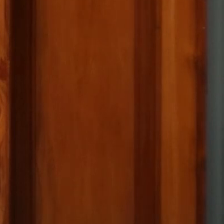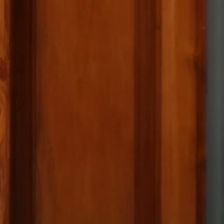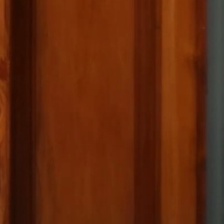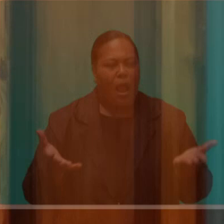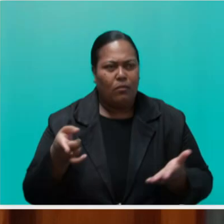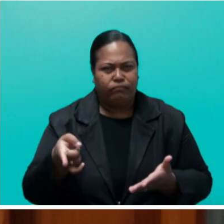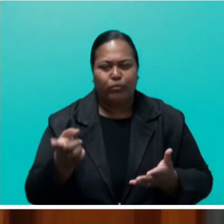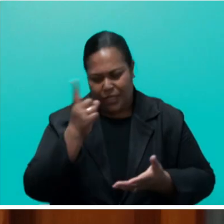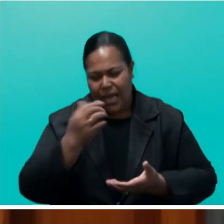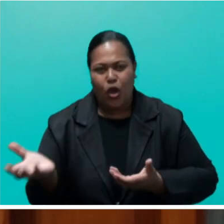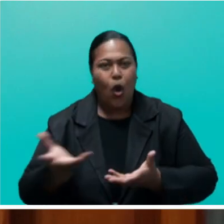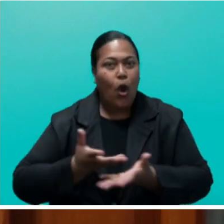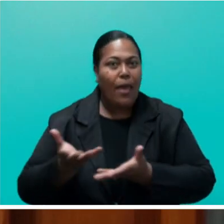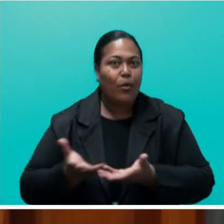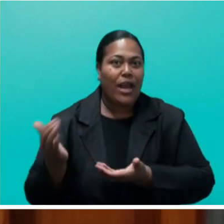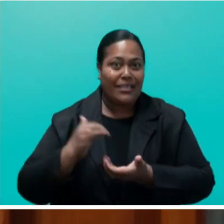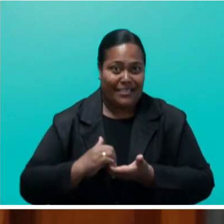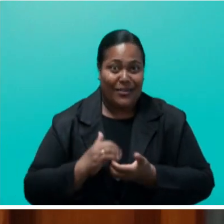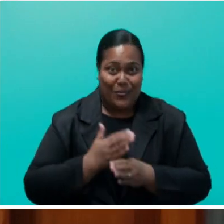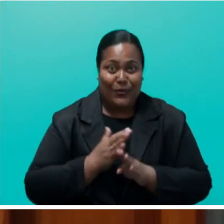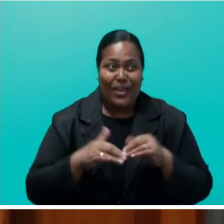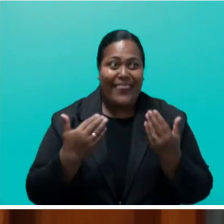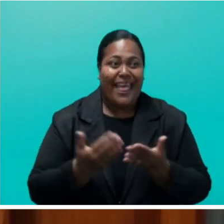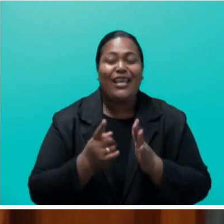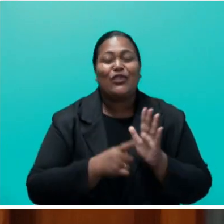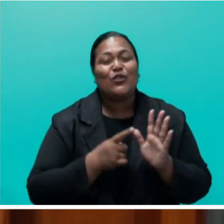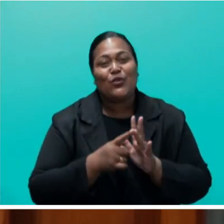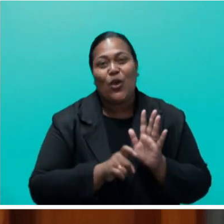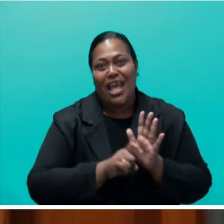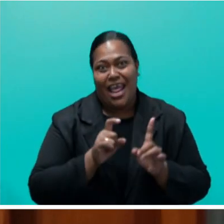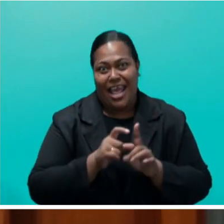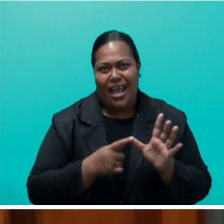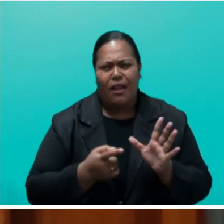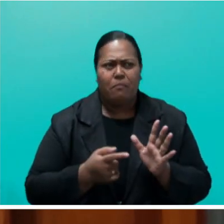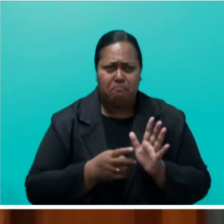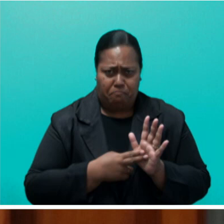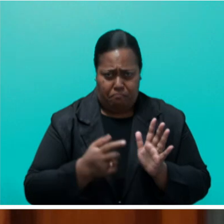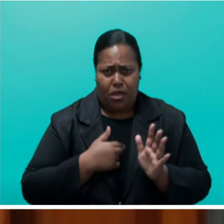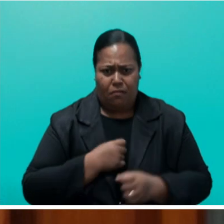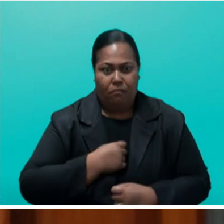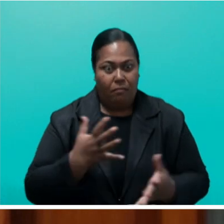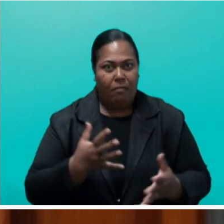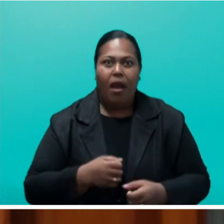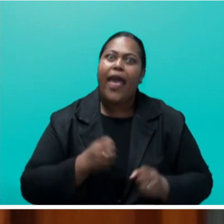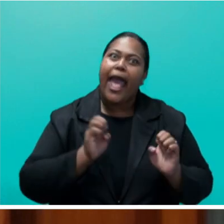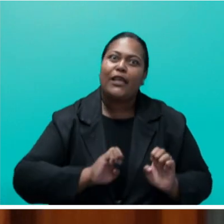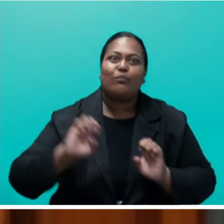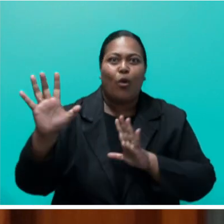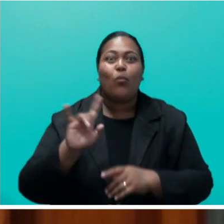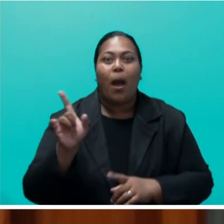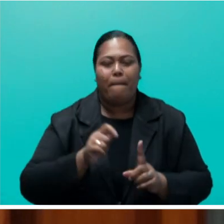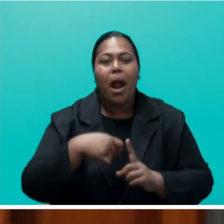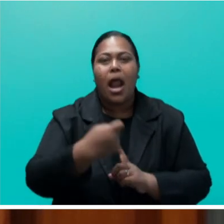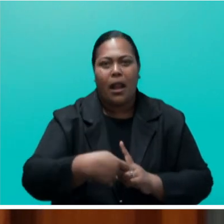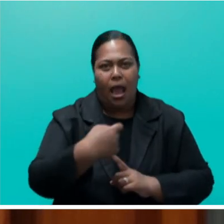on. And incidentally, sir, in Jordan, I was quite surprised they are exporting banana from